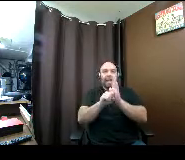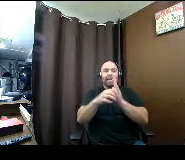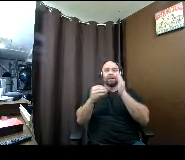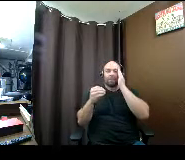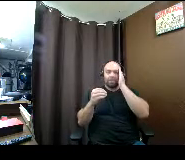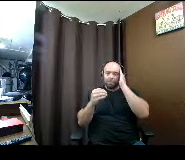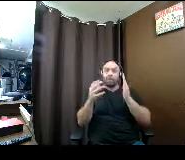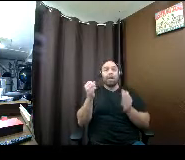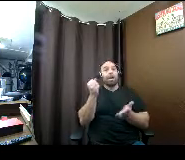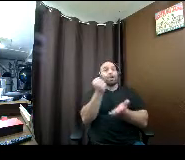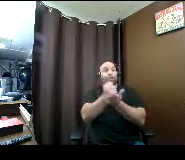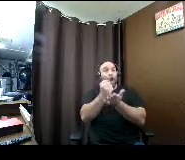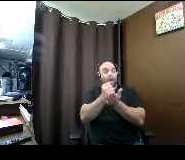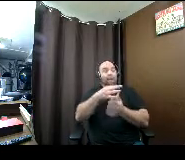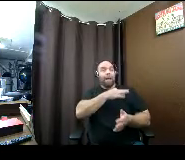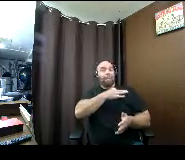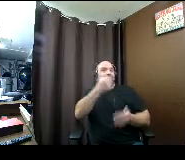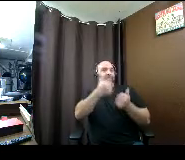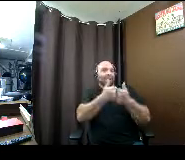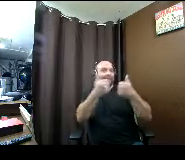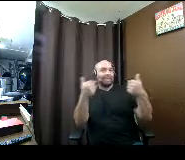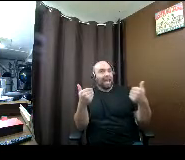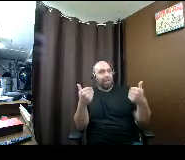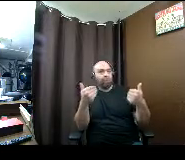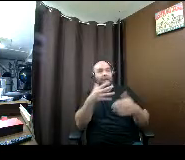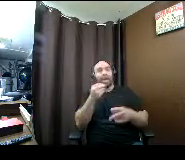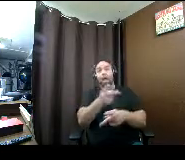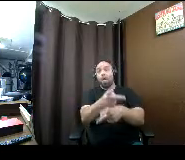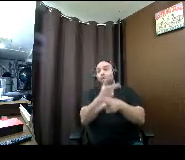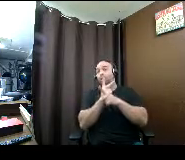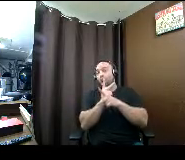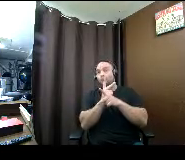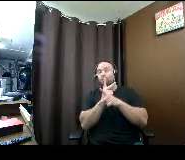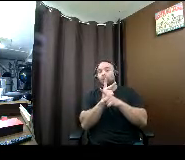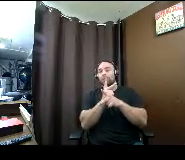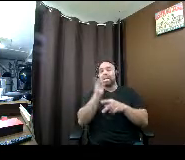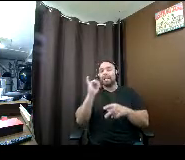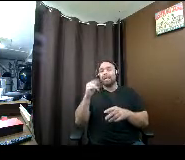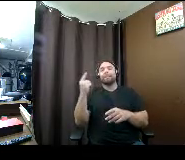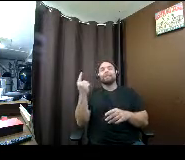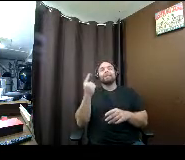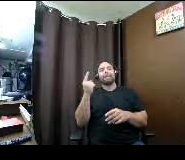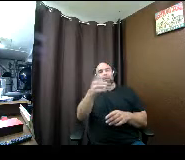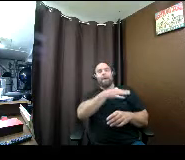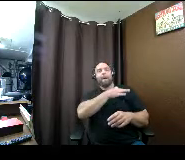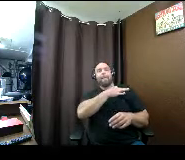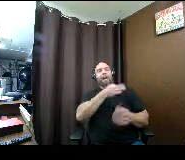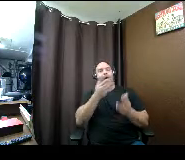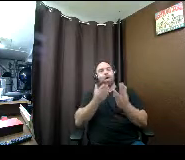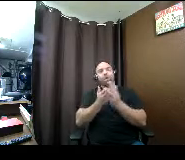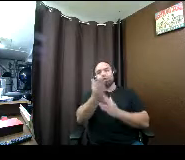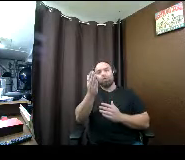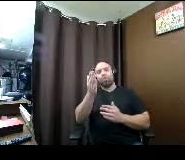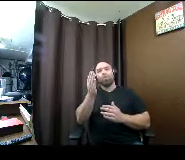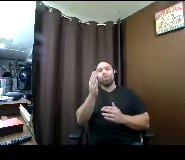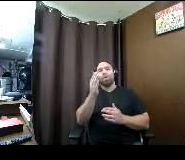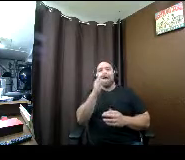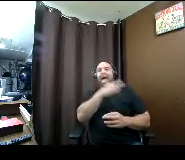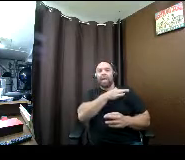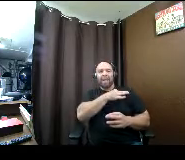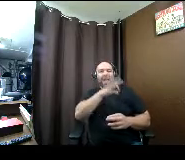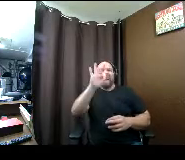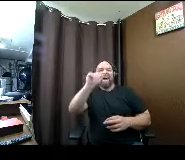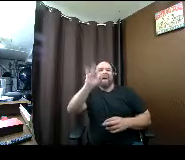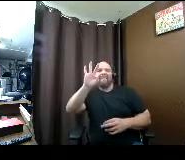apply for separately and then loans this is something that you apply for through the financial aid application the fosfa or the